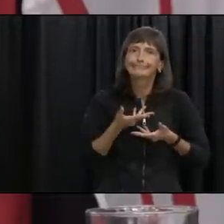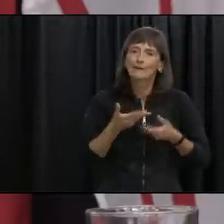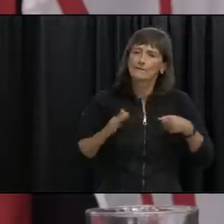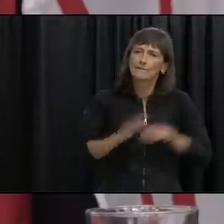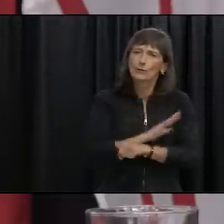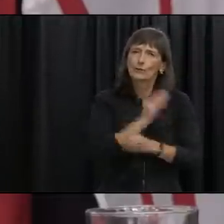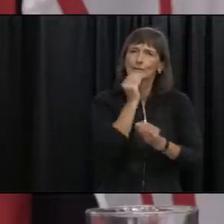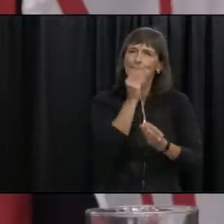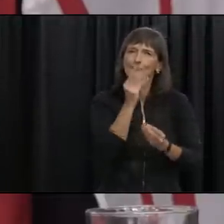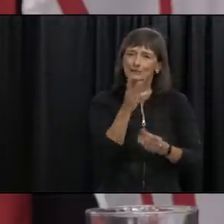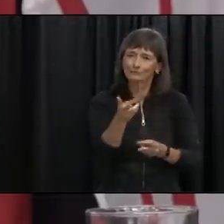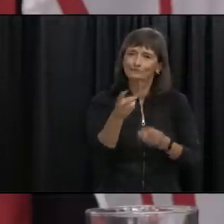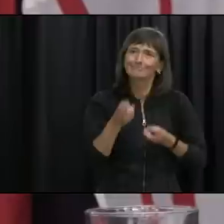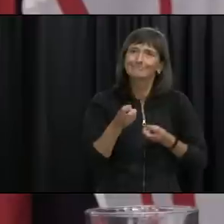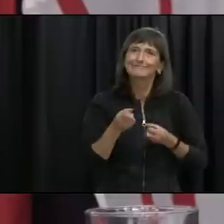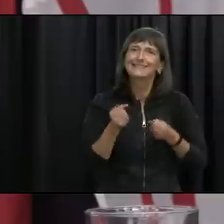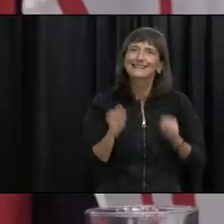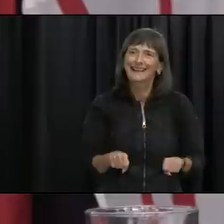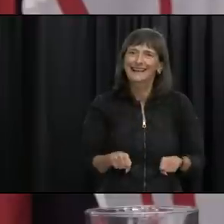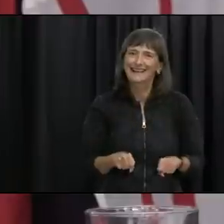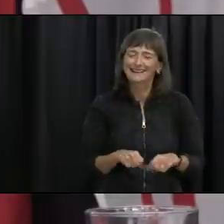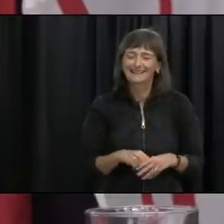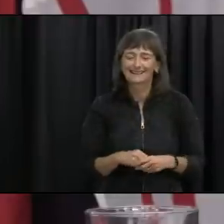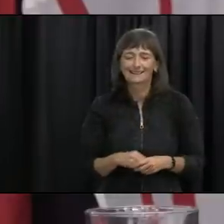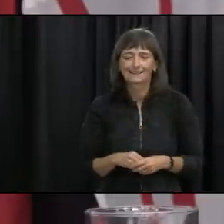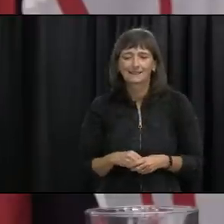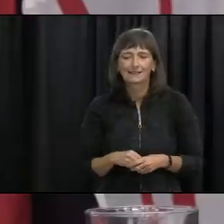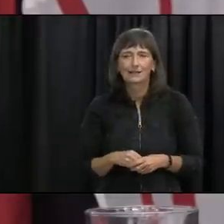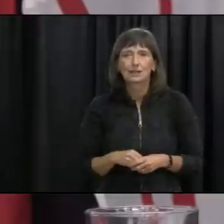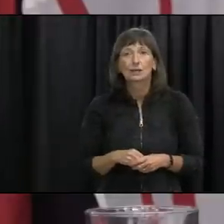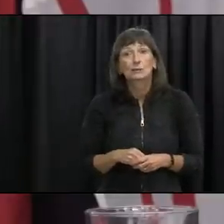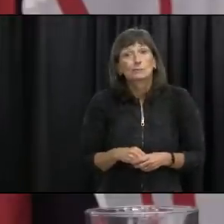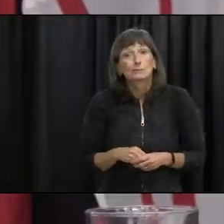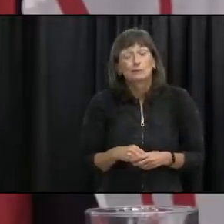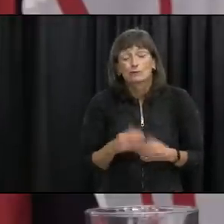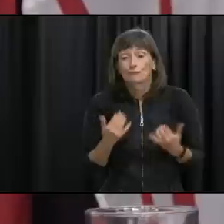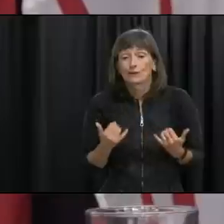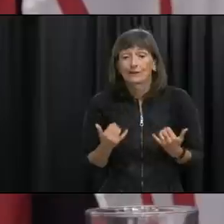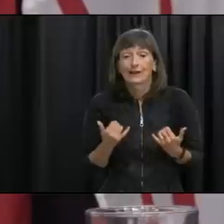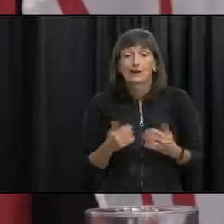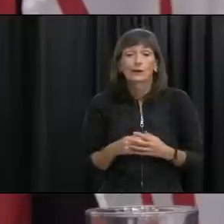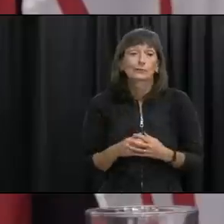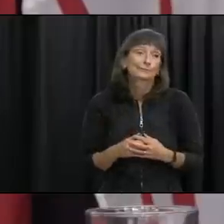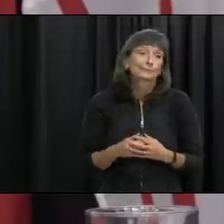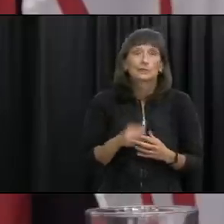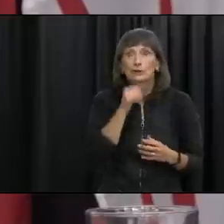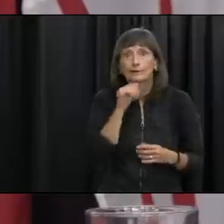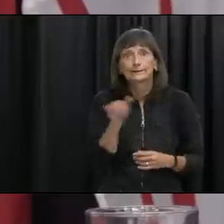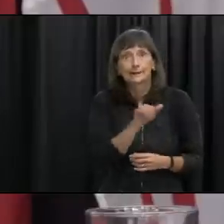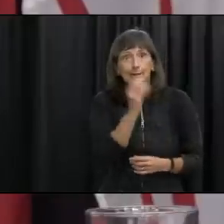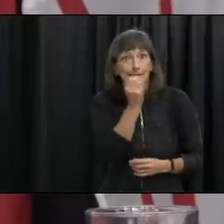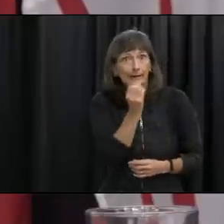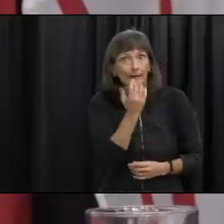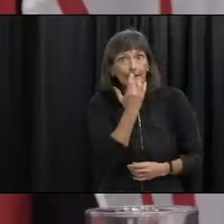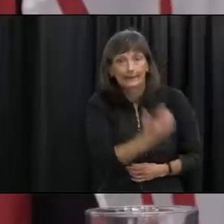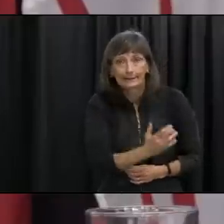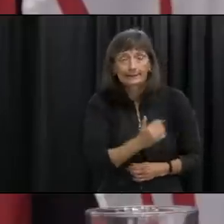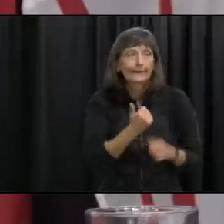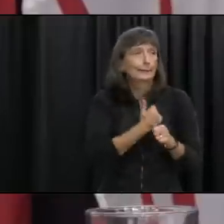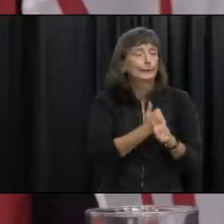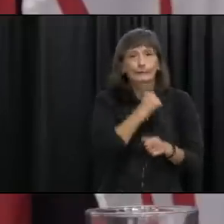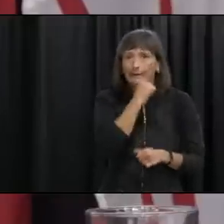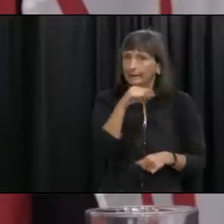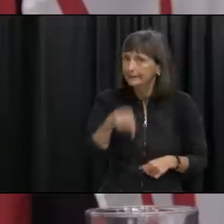of information in this setting we are not in the situation fortunately of places like ontario or alberta